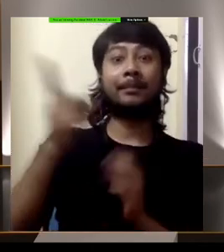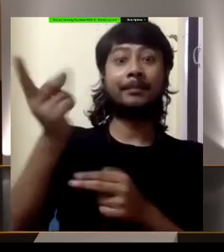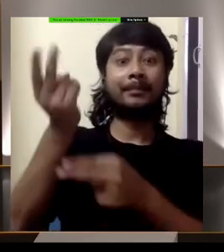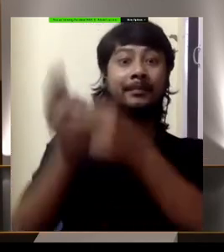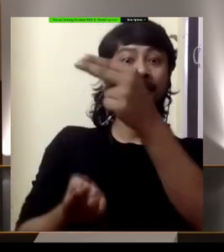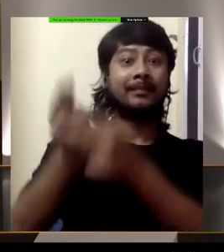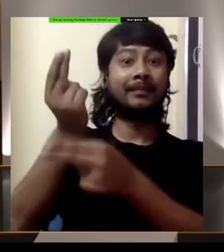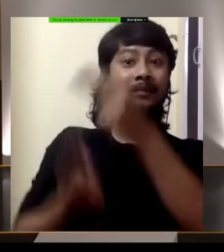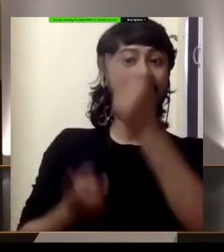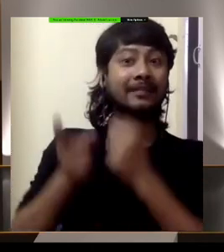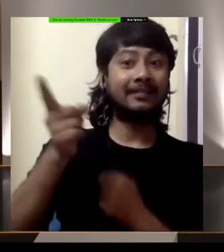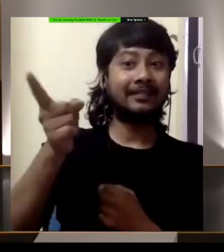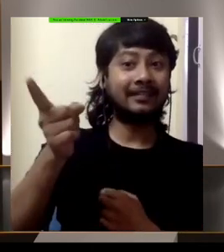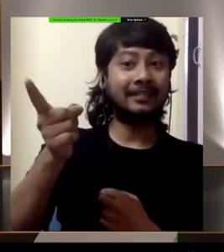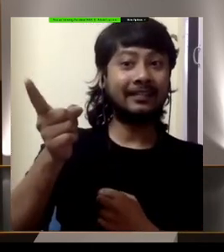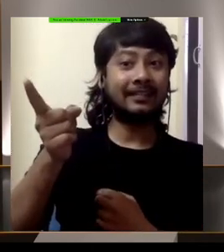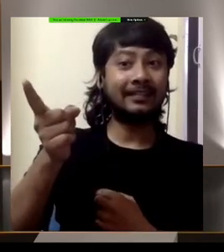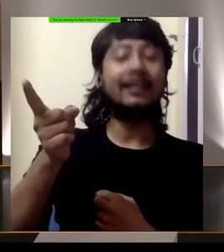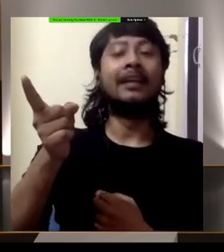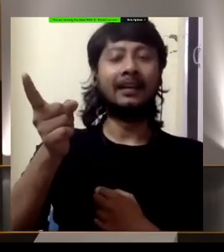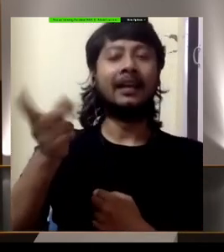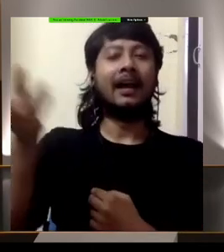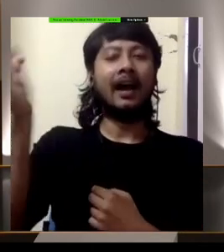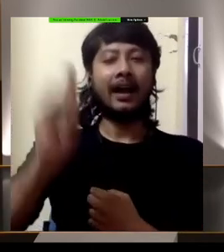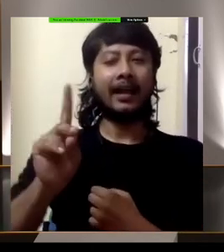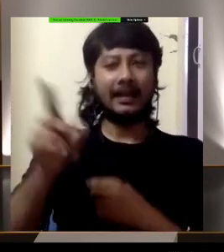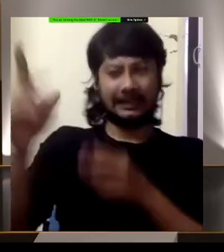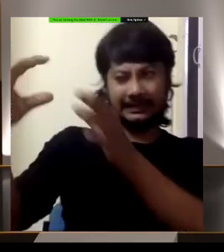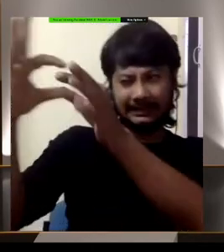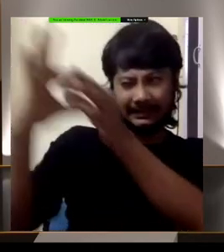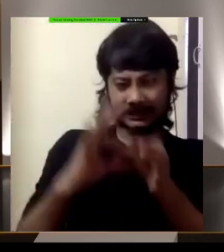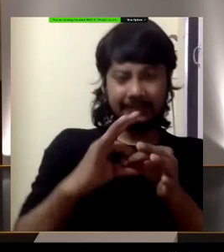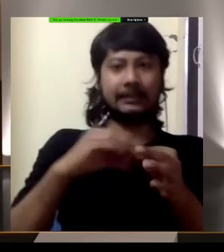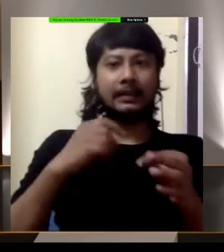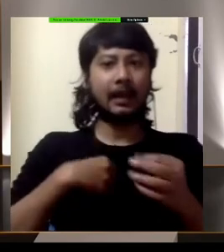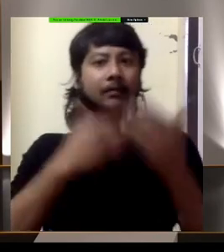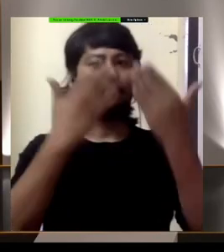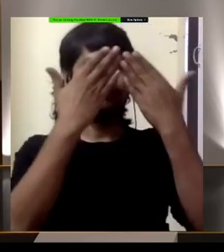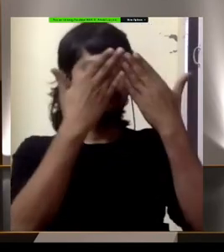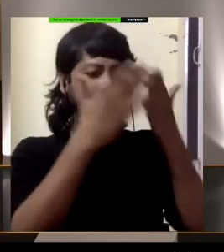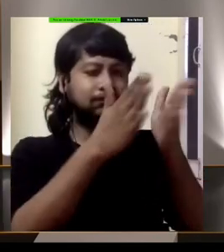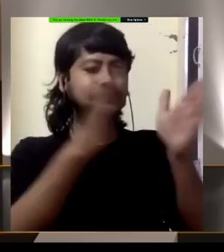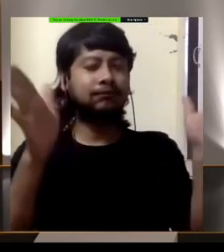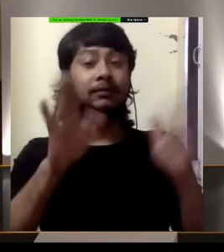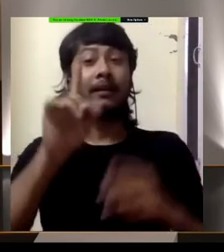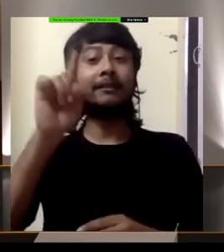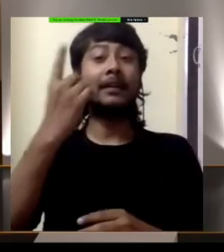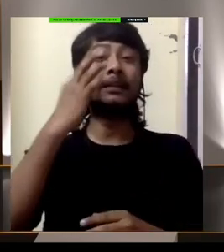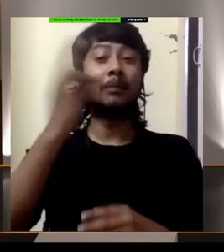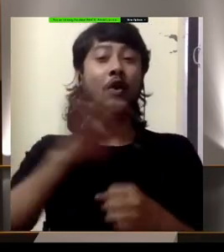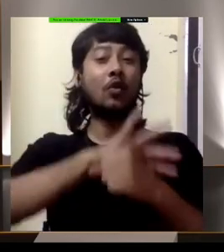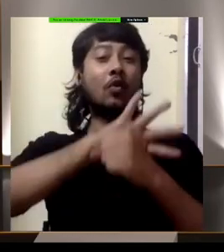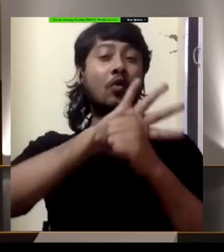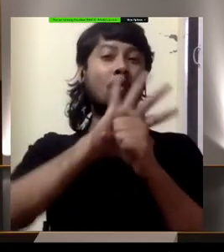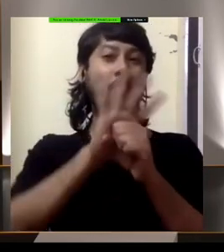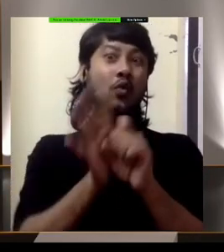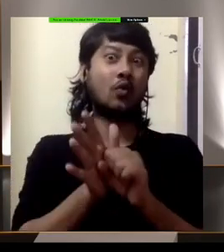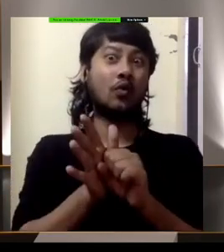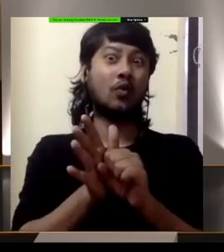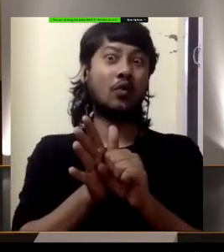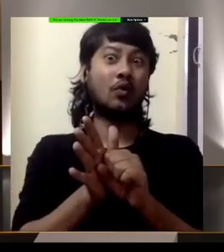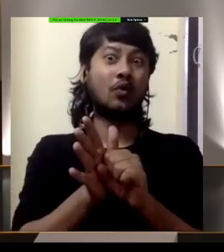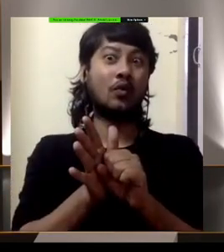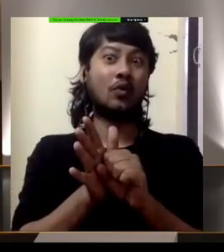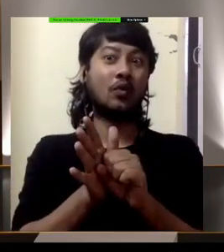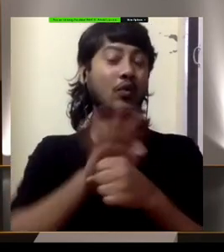framework has occurred in. One, the reality of COVID-19. We